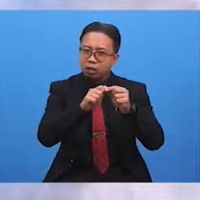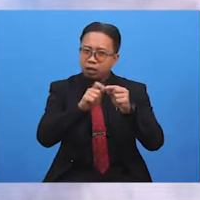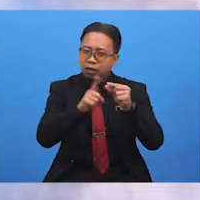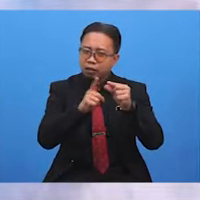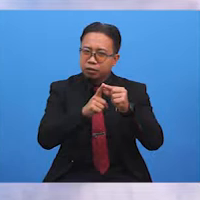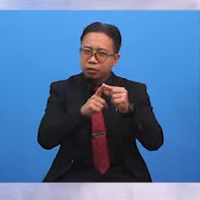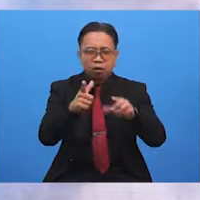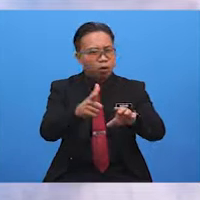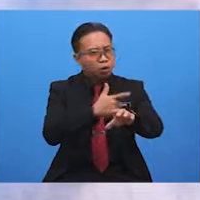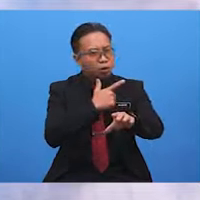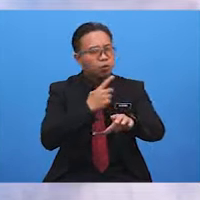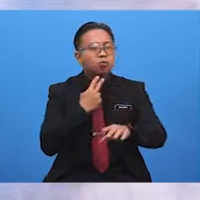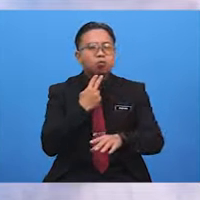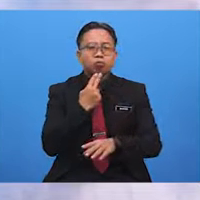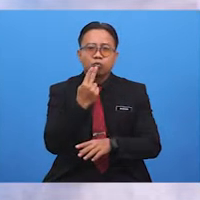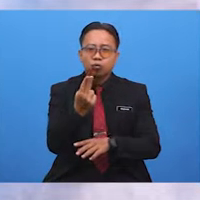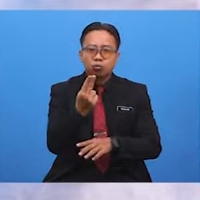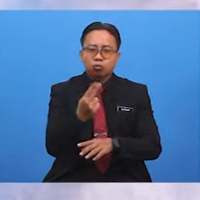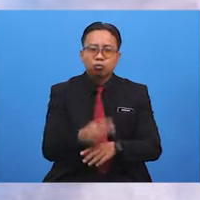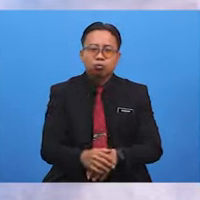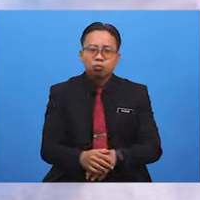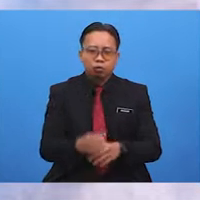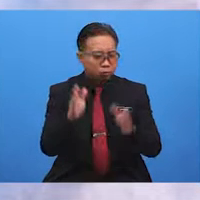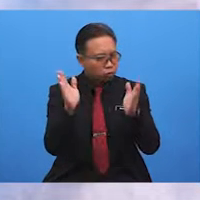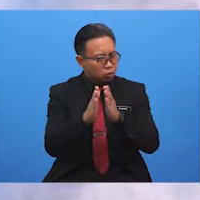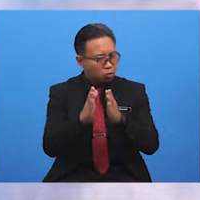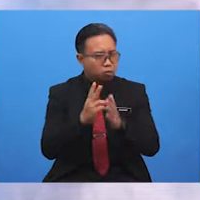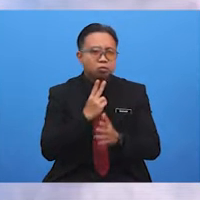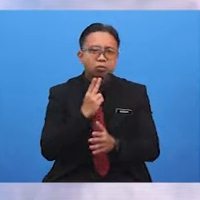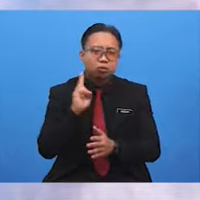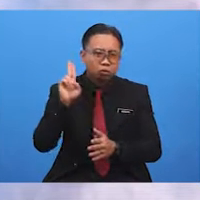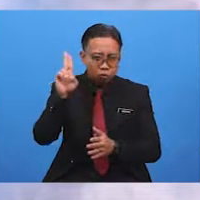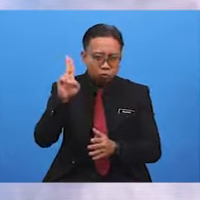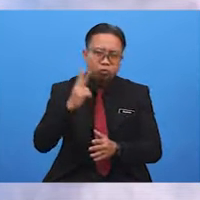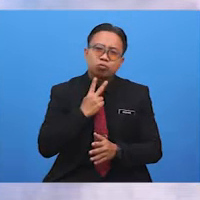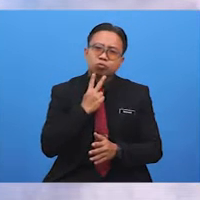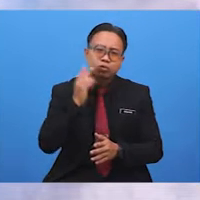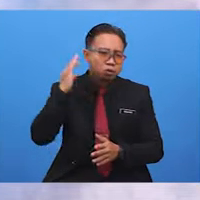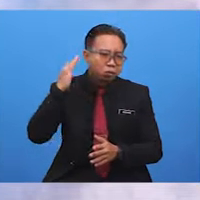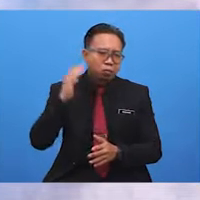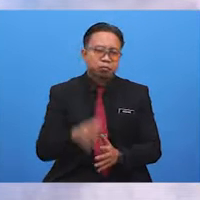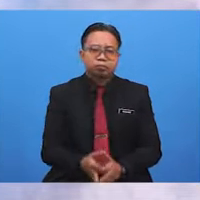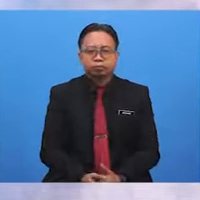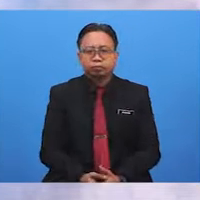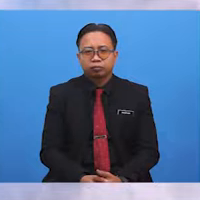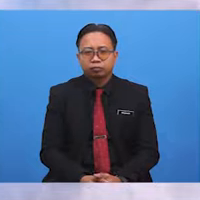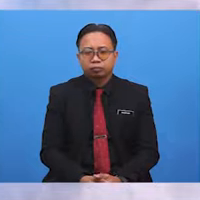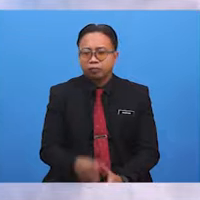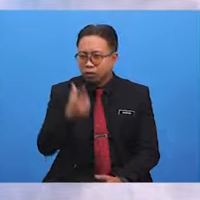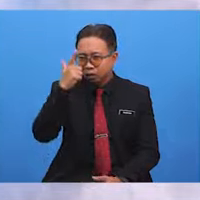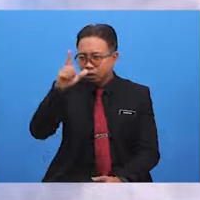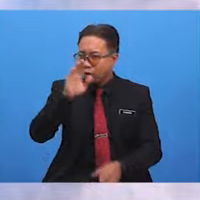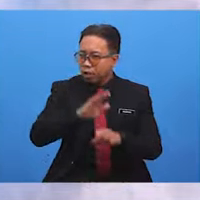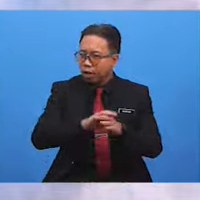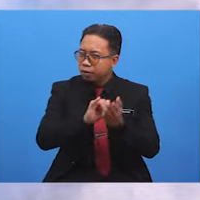make either the long OO sound or the short OO sound are not always similar? Just